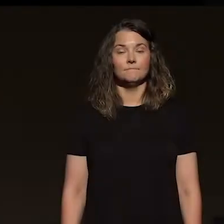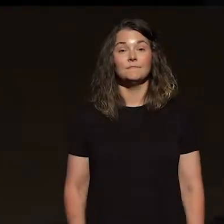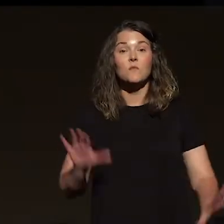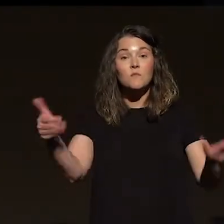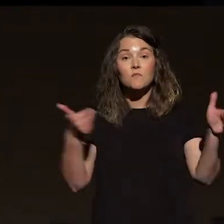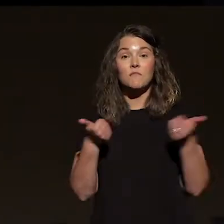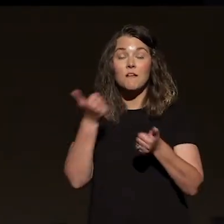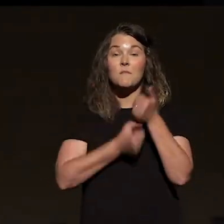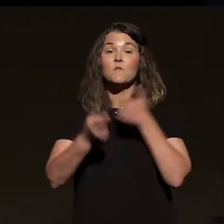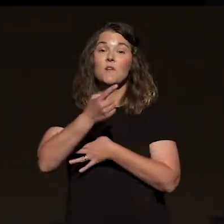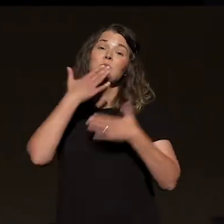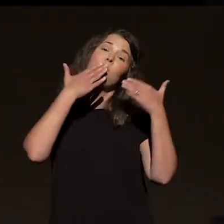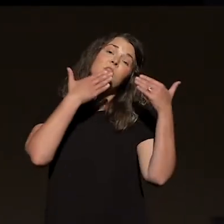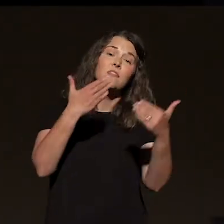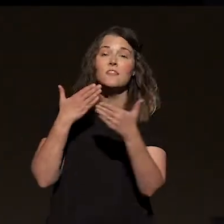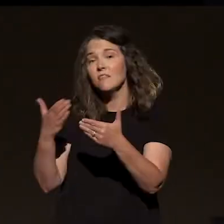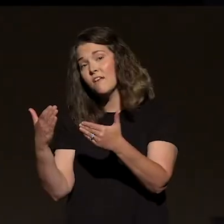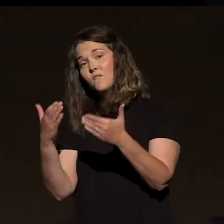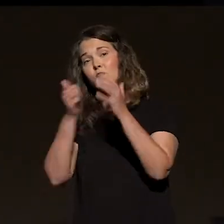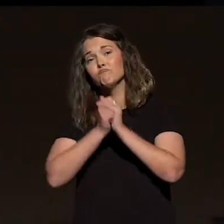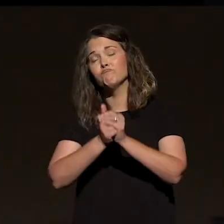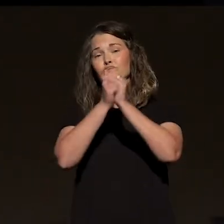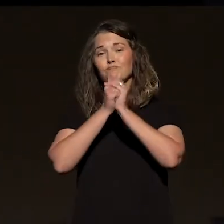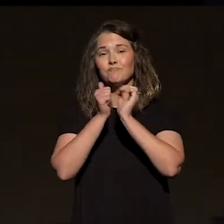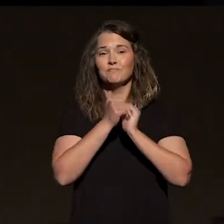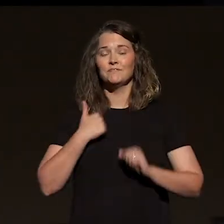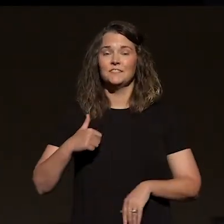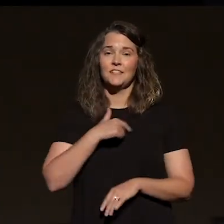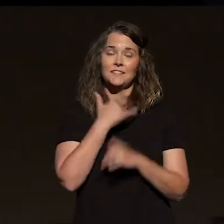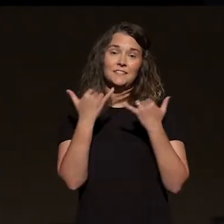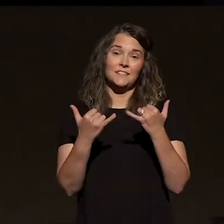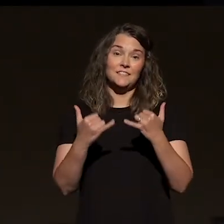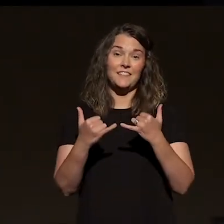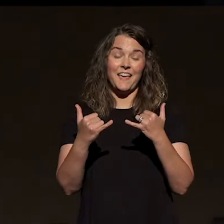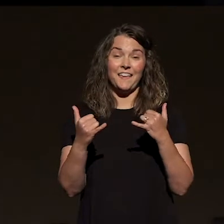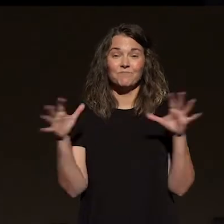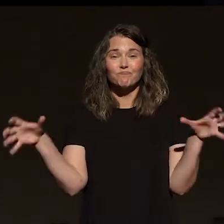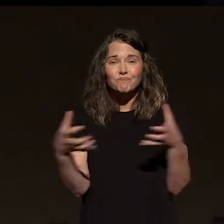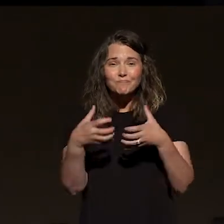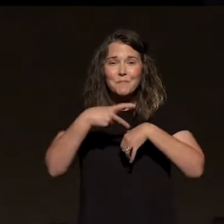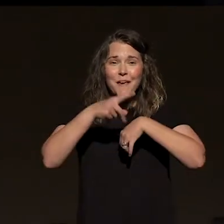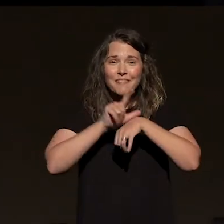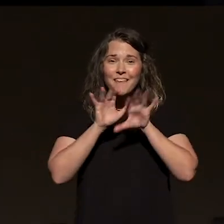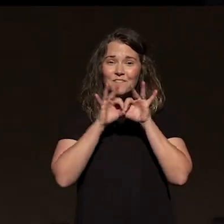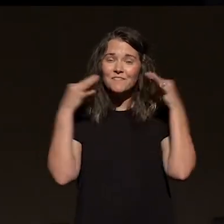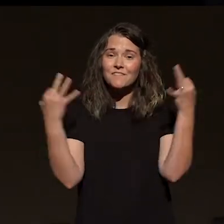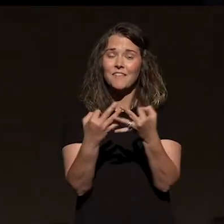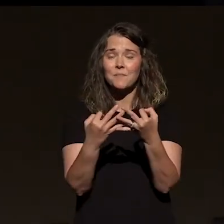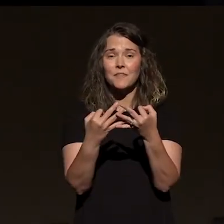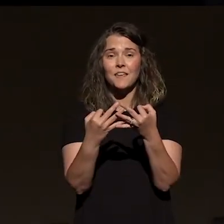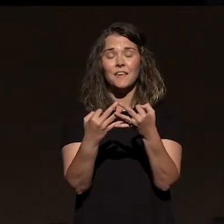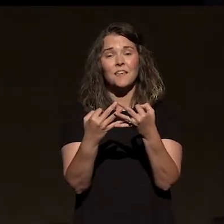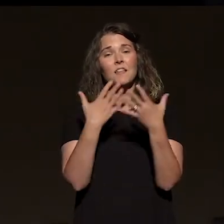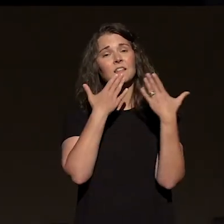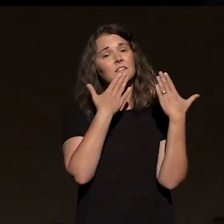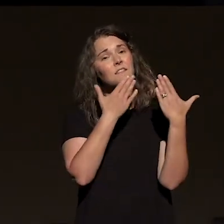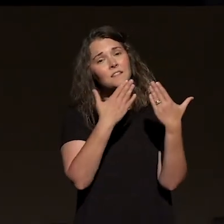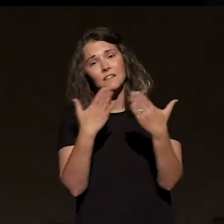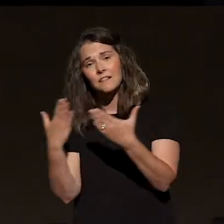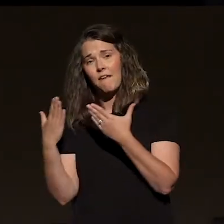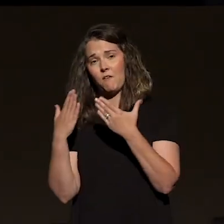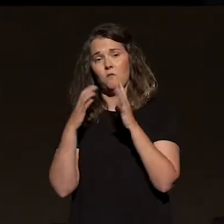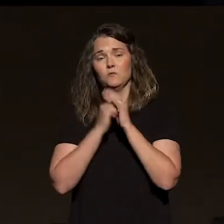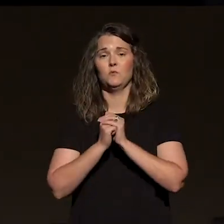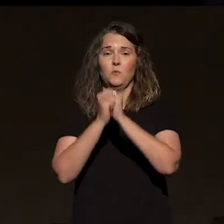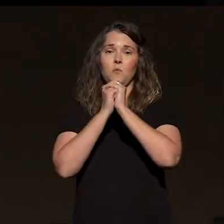Welcome, everybody. Man, I'm so thankful that you're worshiping with us today as a Pine Lake family. Can I just take a moment to say, hey, thank you to